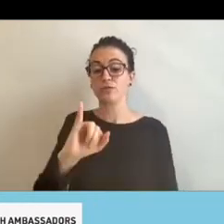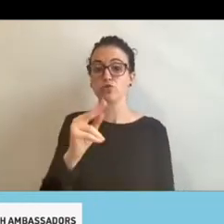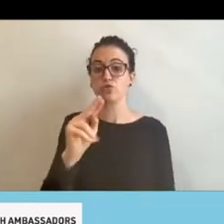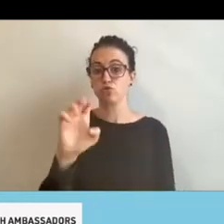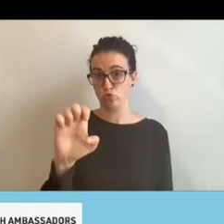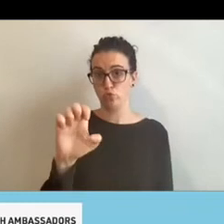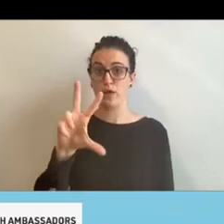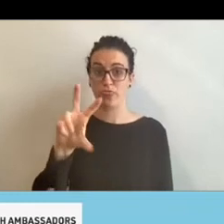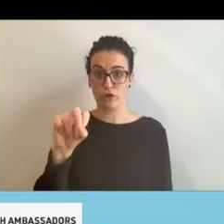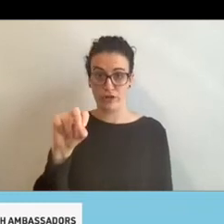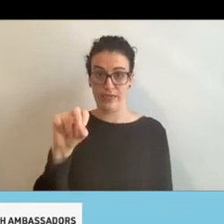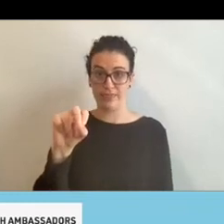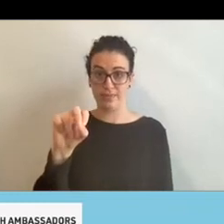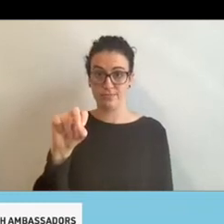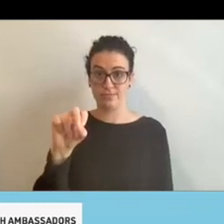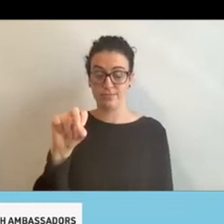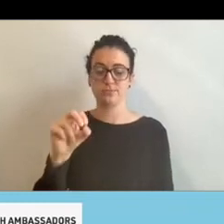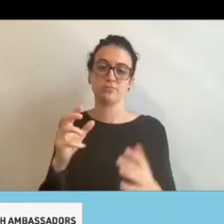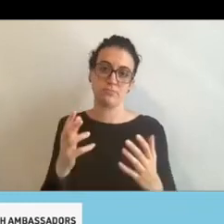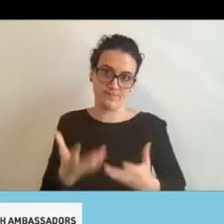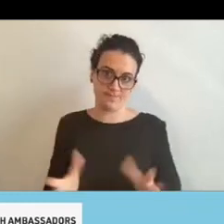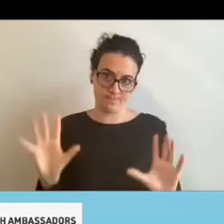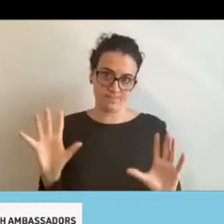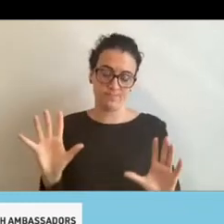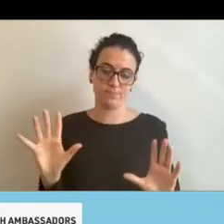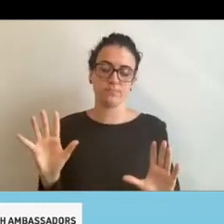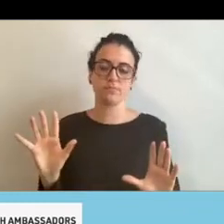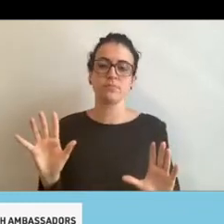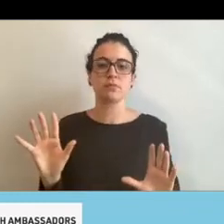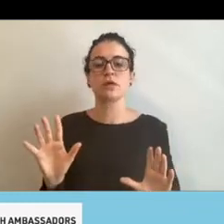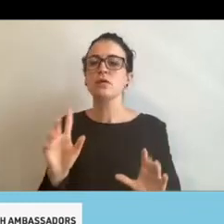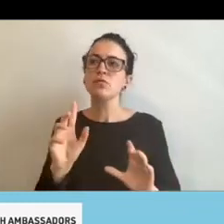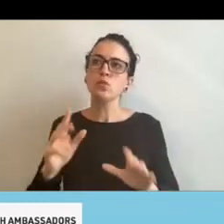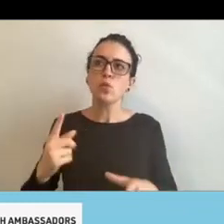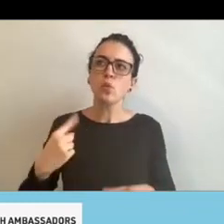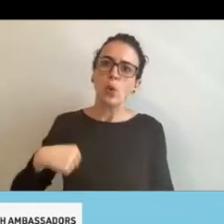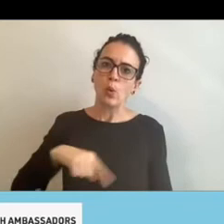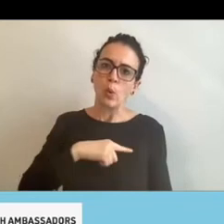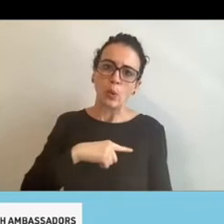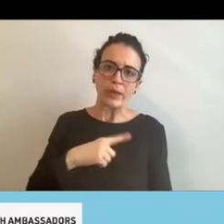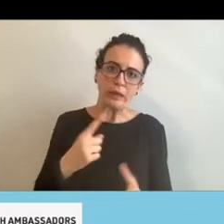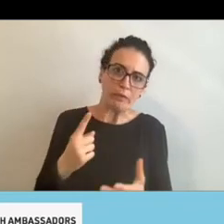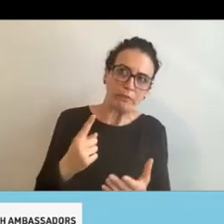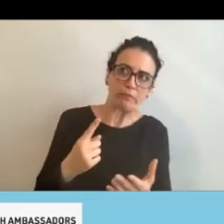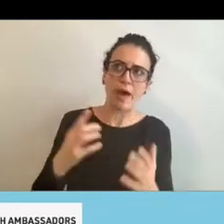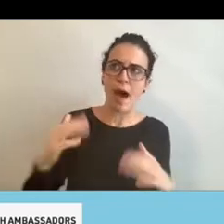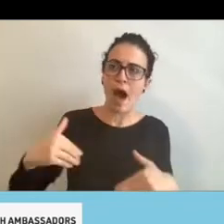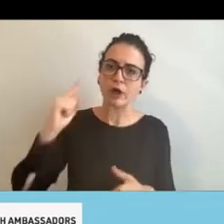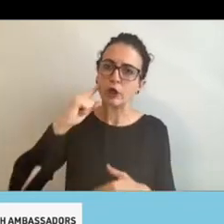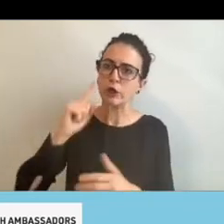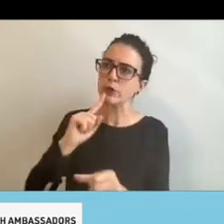far as we know, you know, there's nothing official that says that we will be able to continue. I think